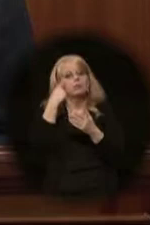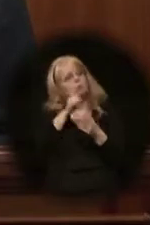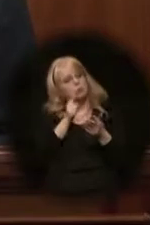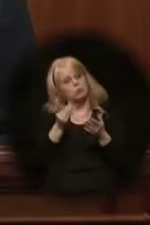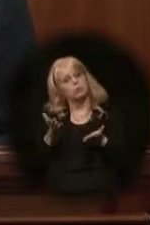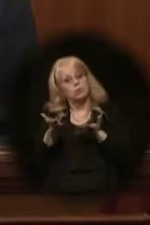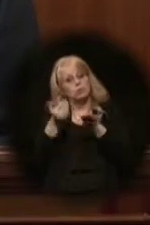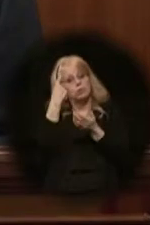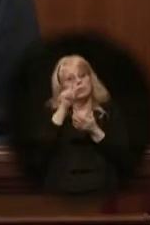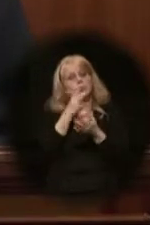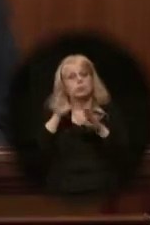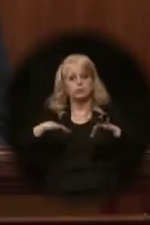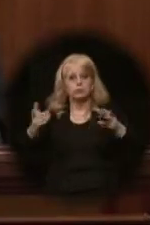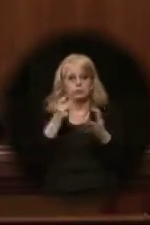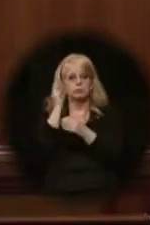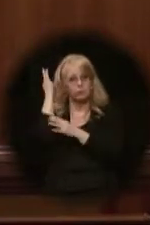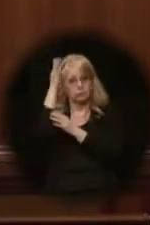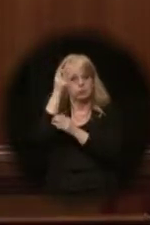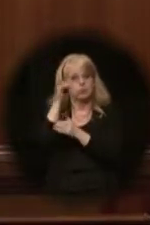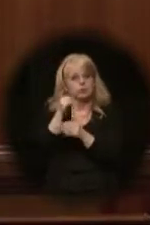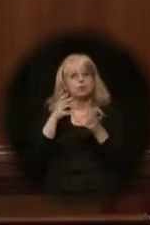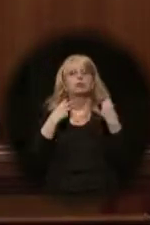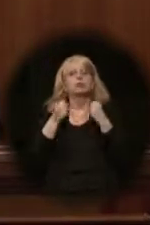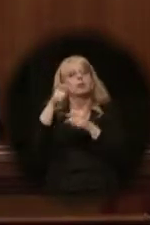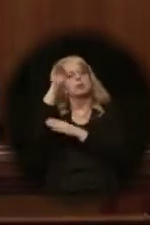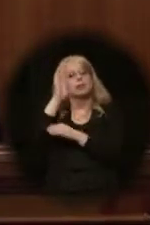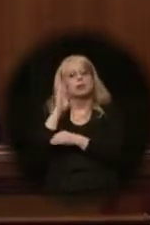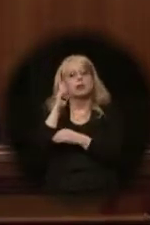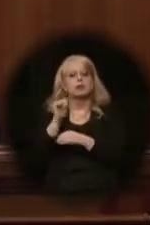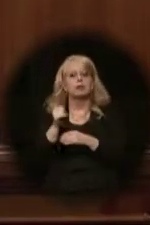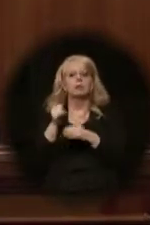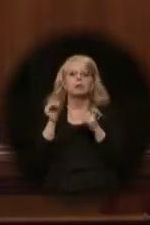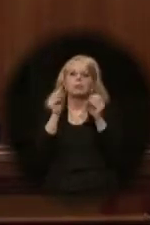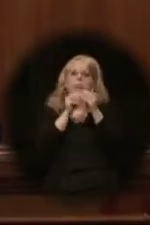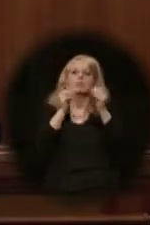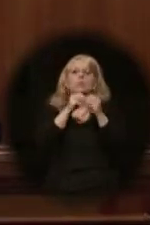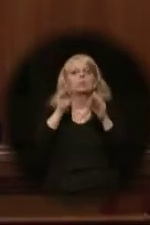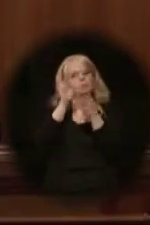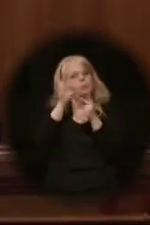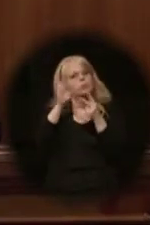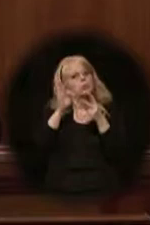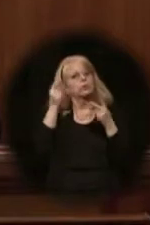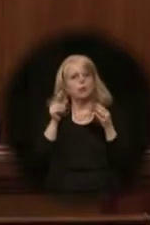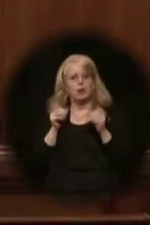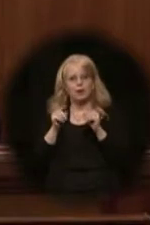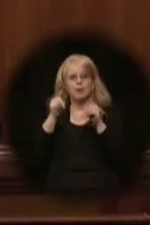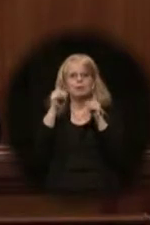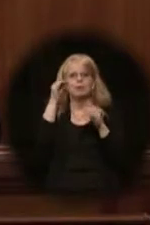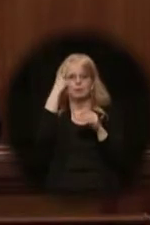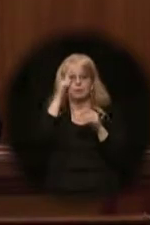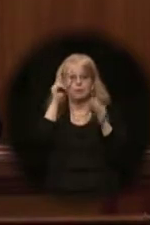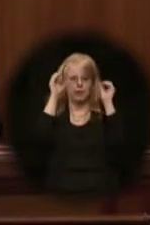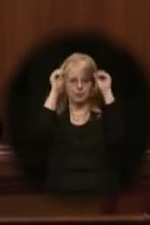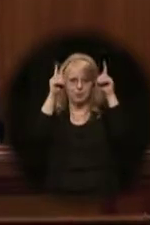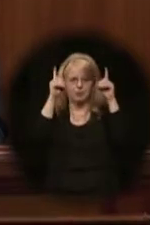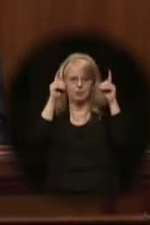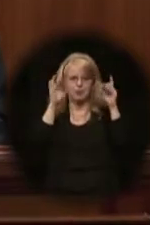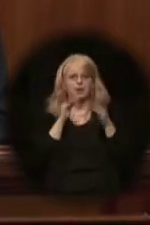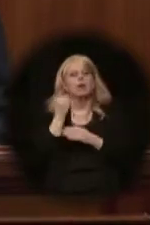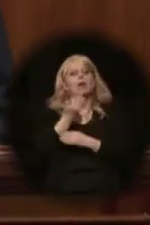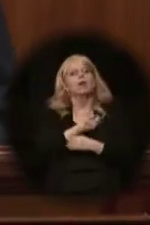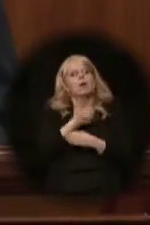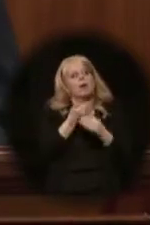future. A strong Alaska where we afford greater choice and more opportunity in education. This is our mandate